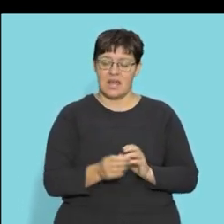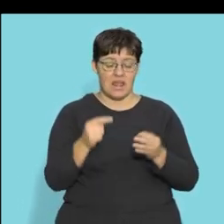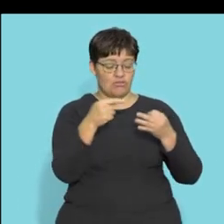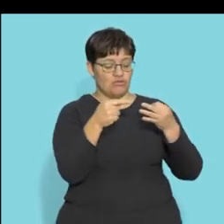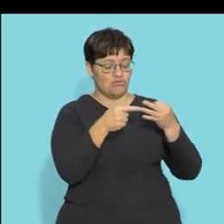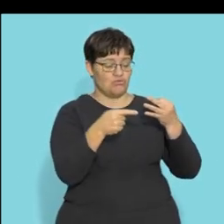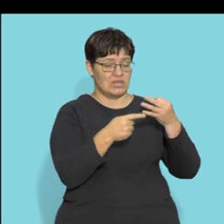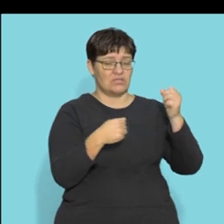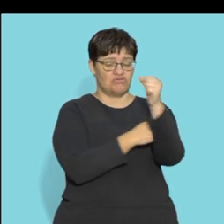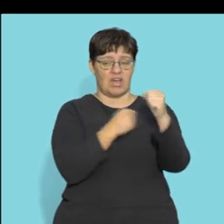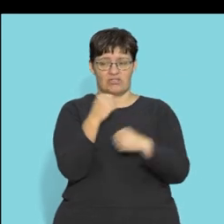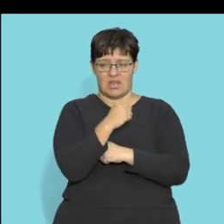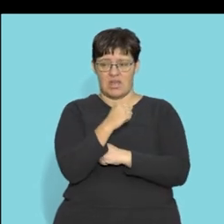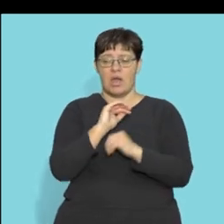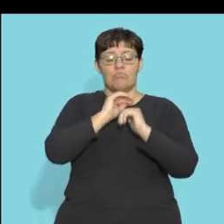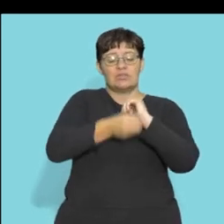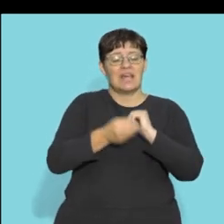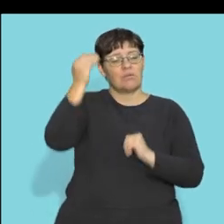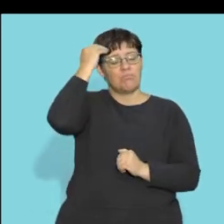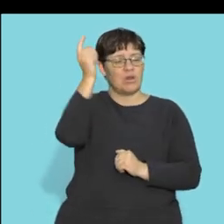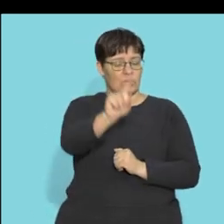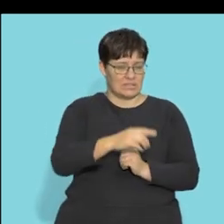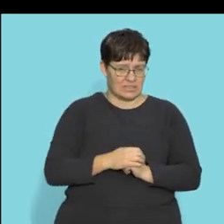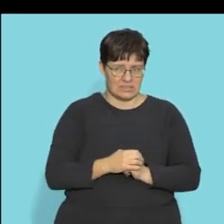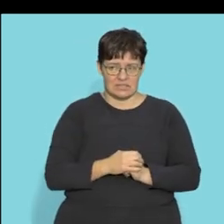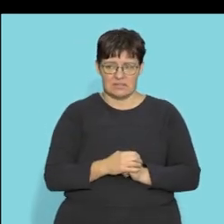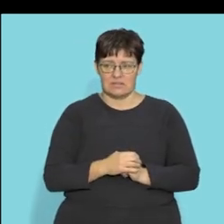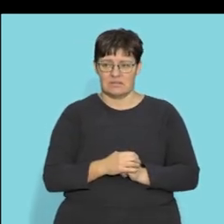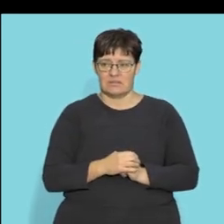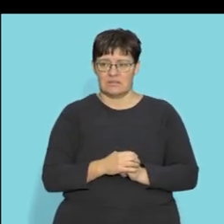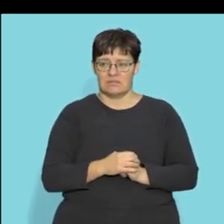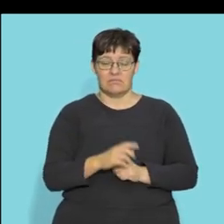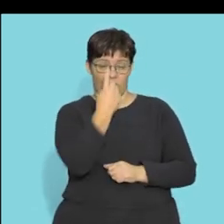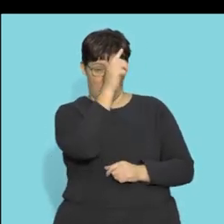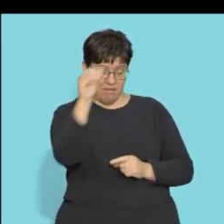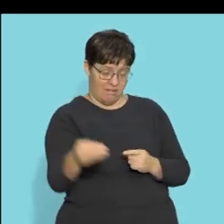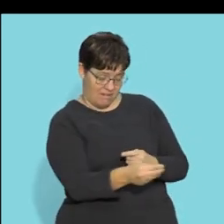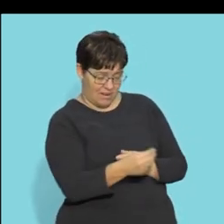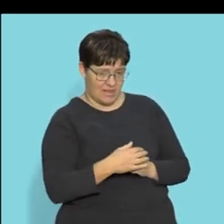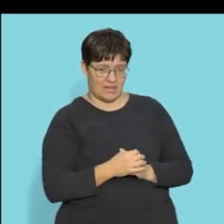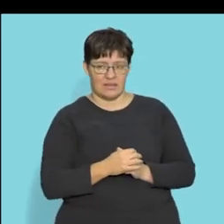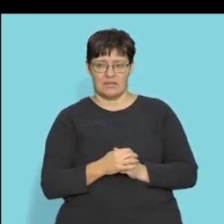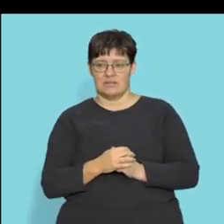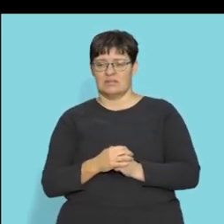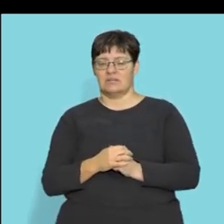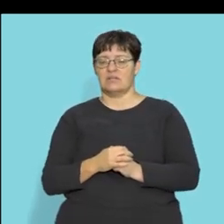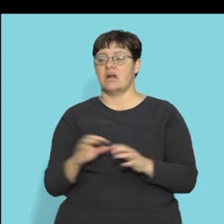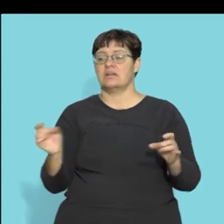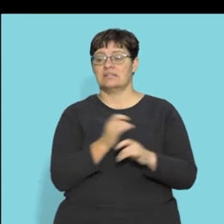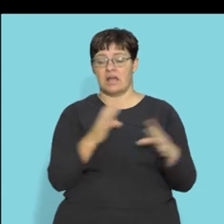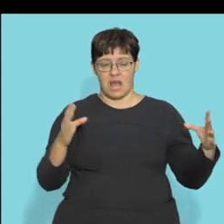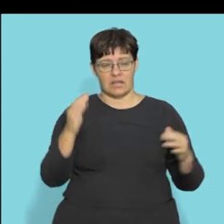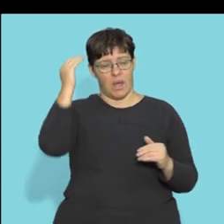the three structures that protects the brain okay well obviously this is going to be one of them isn't it